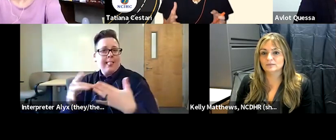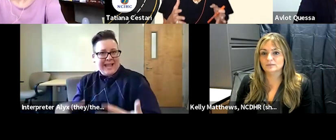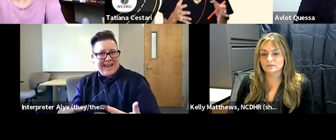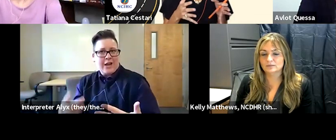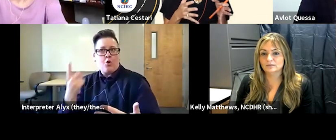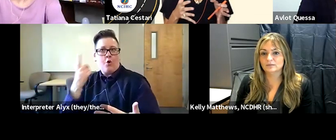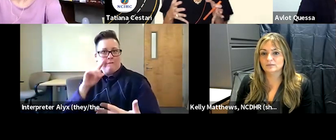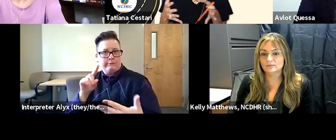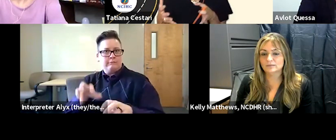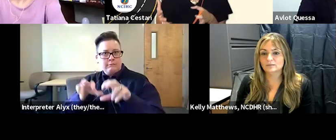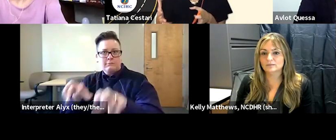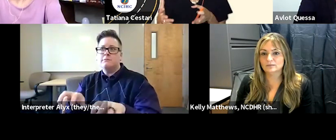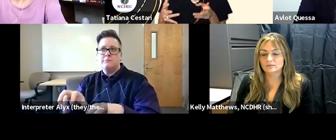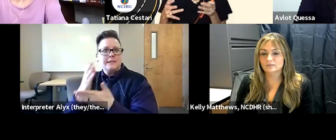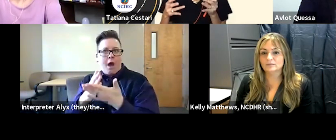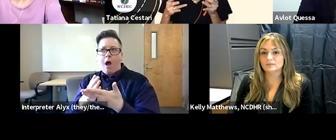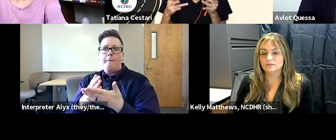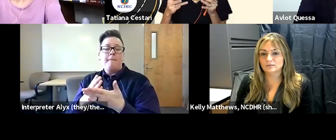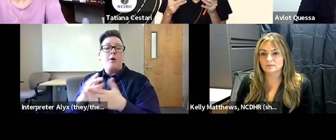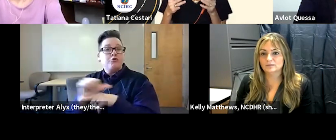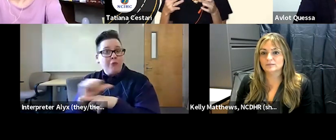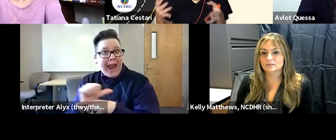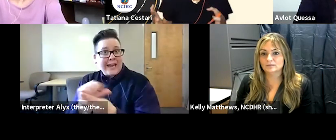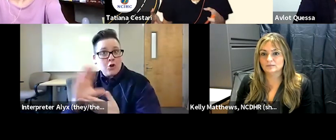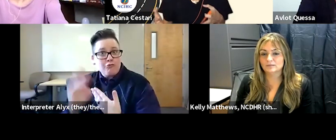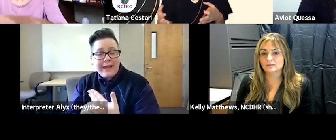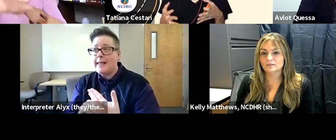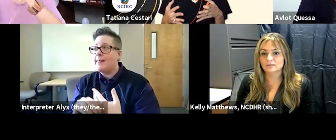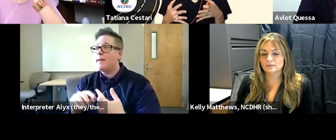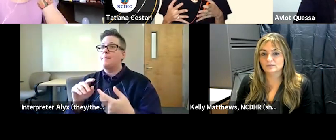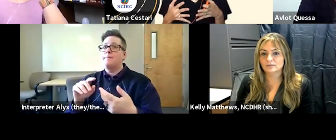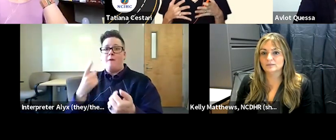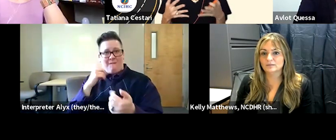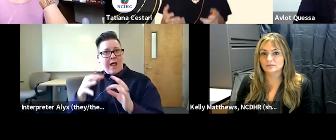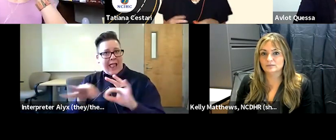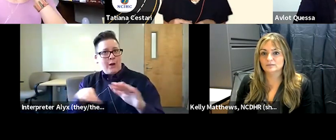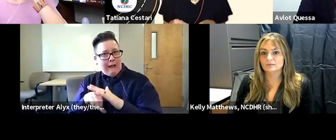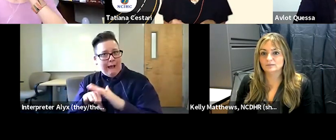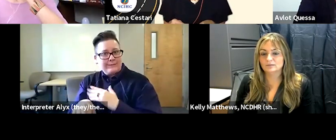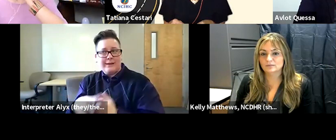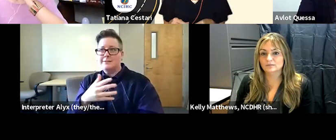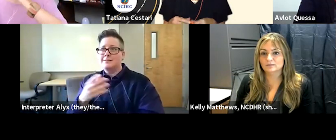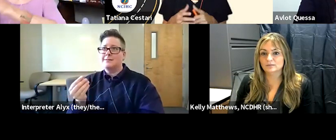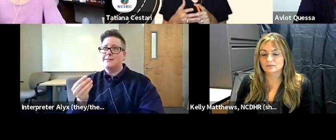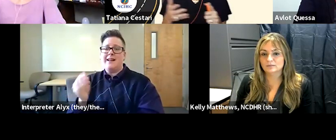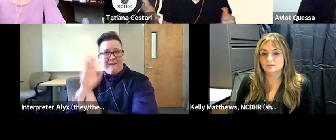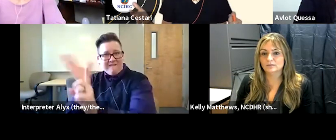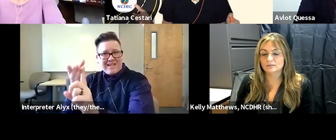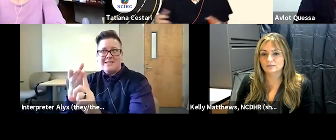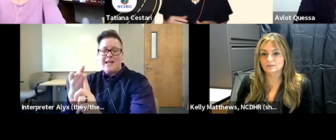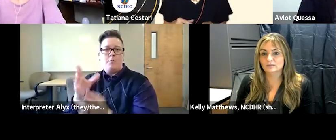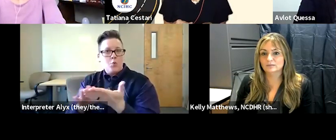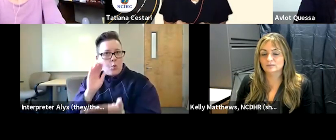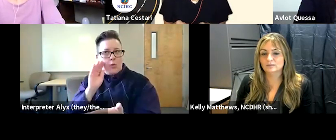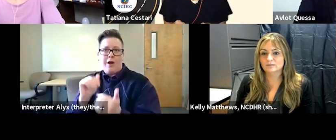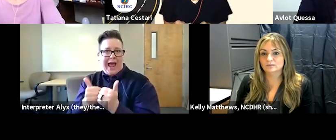portion of the training curriculum to language access and learning to work with the different